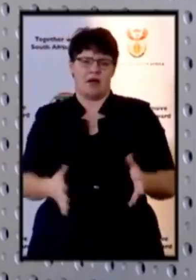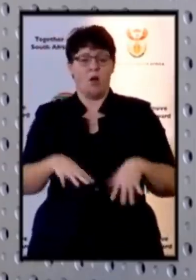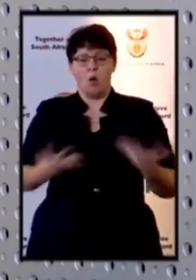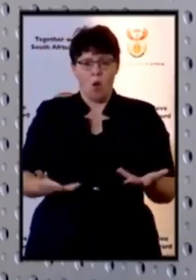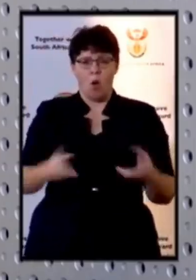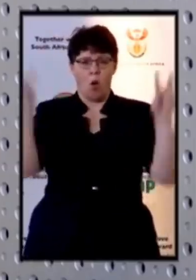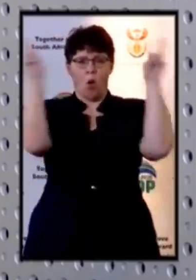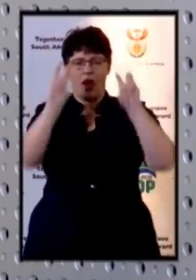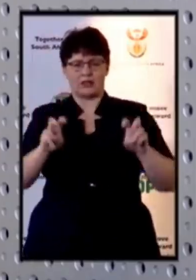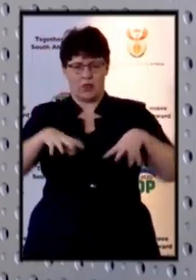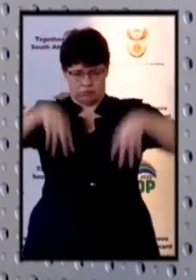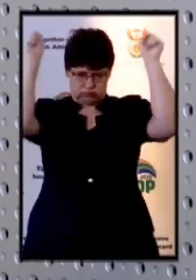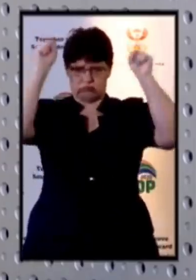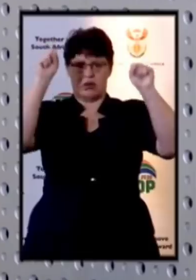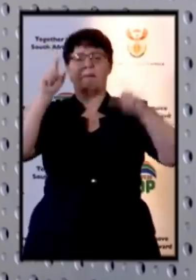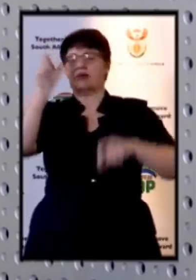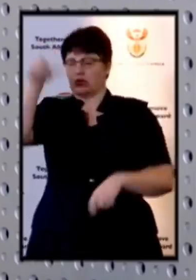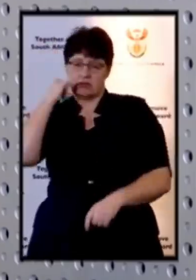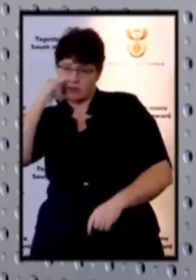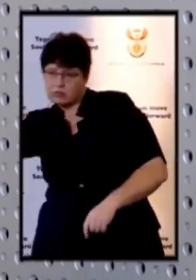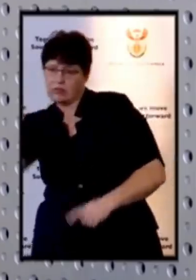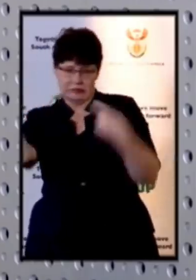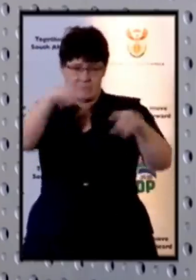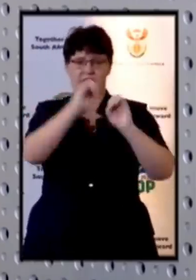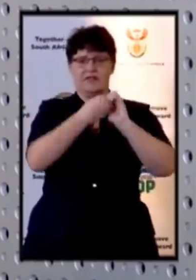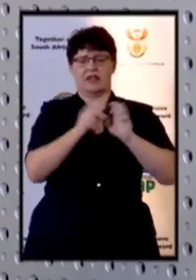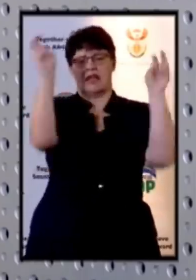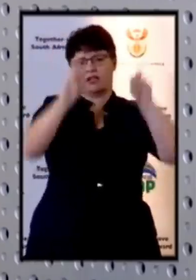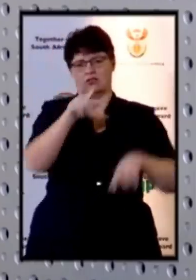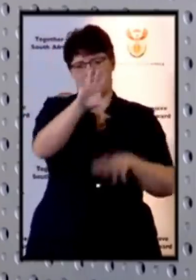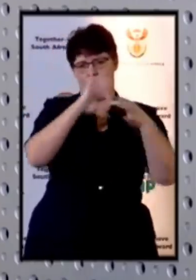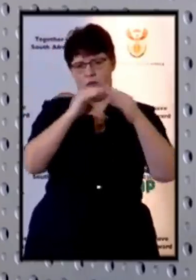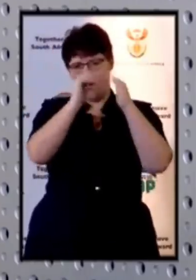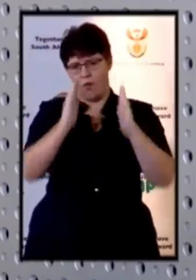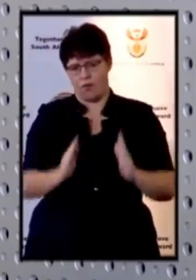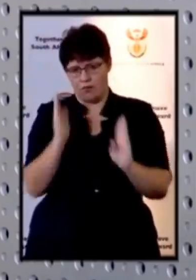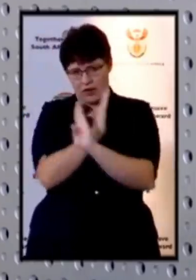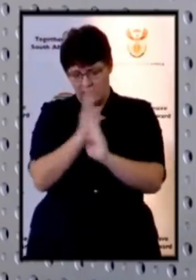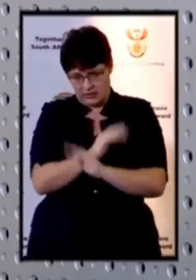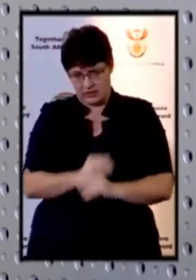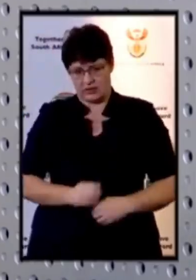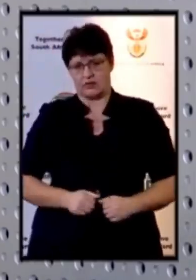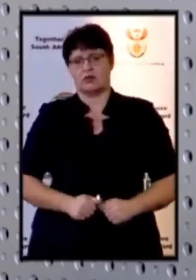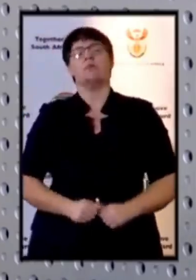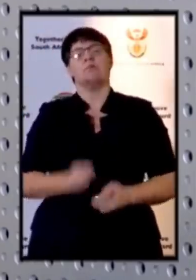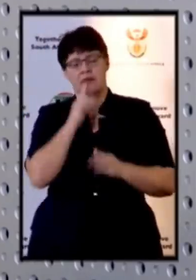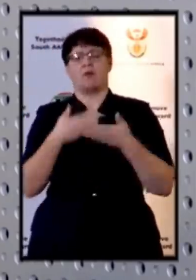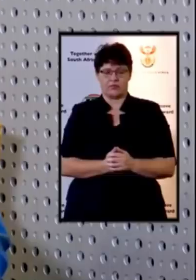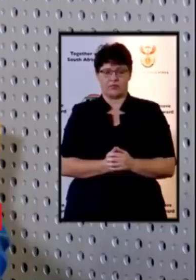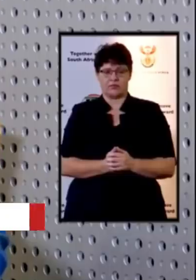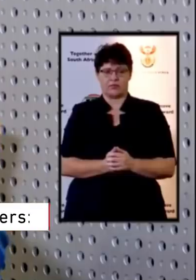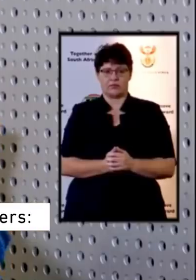and sort that out so we're saying that also is now opened up